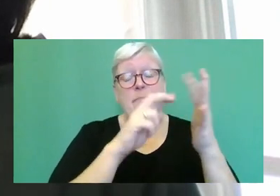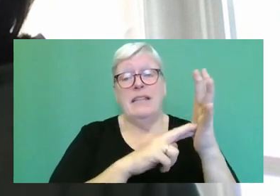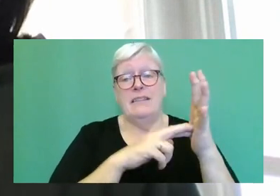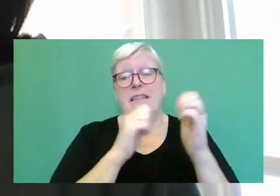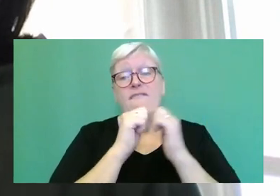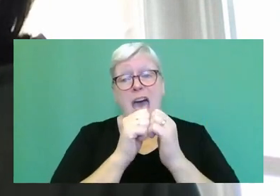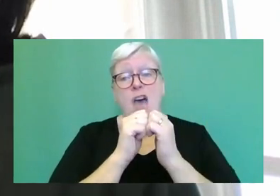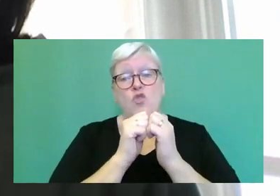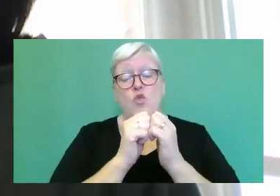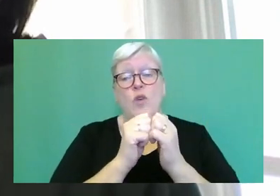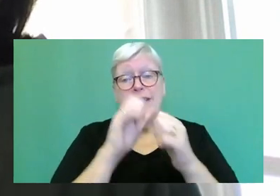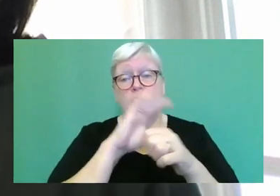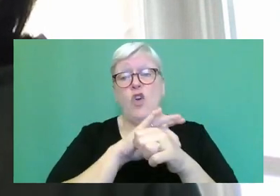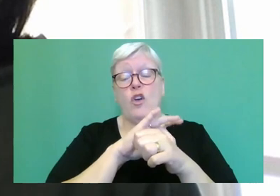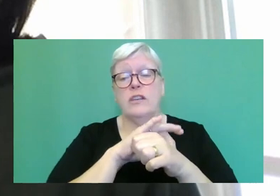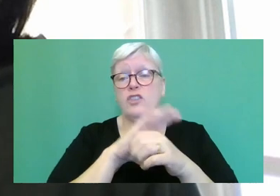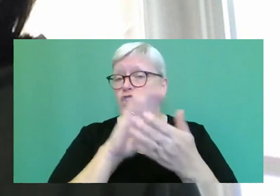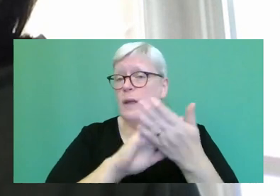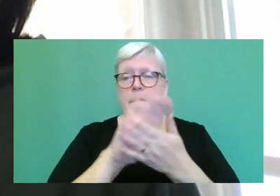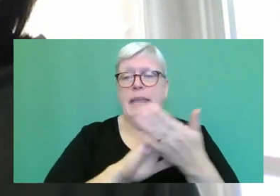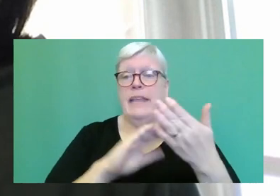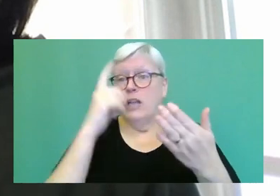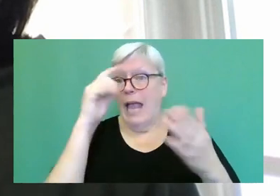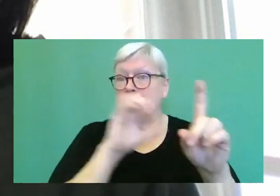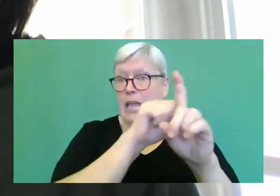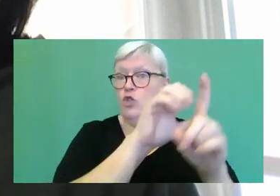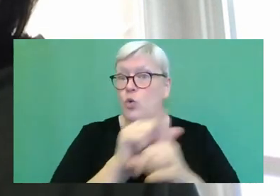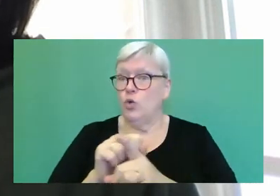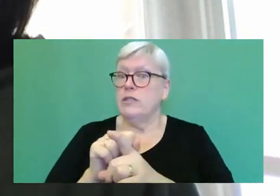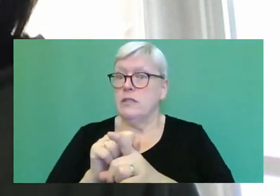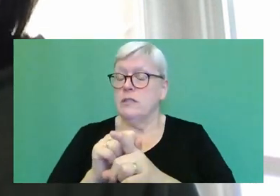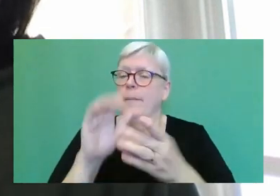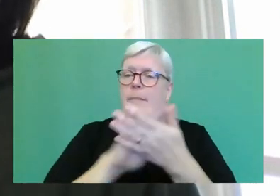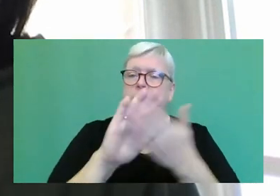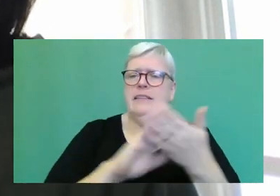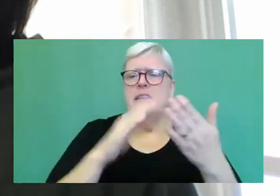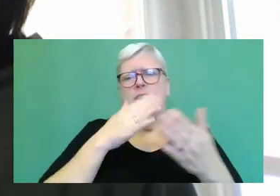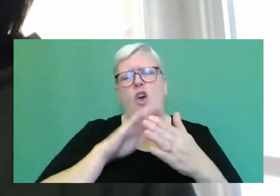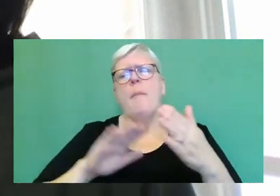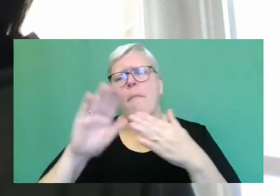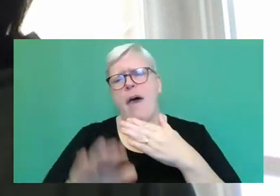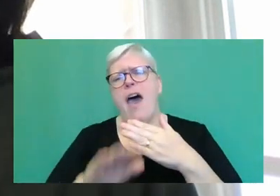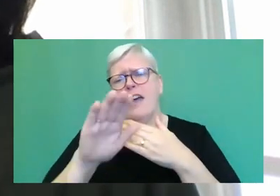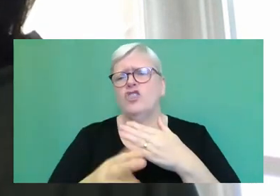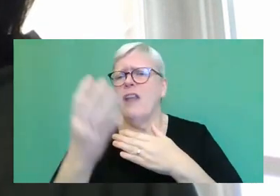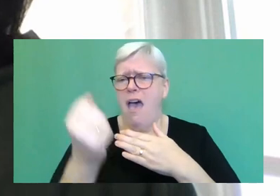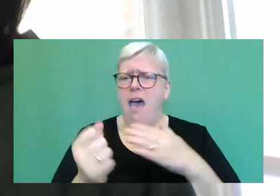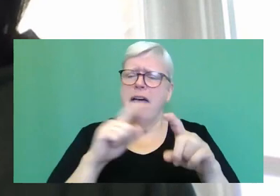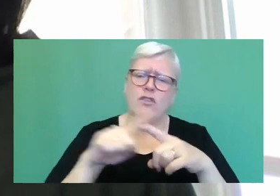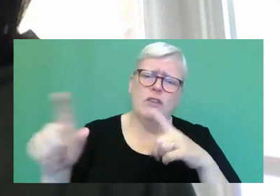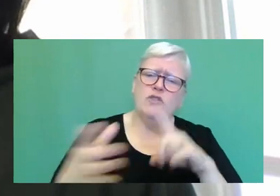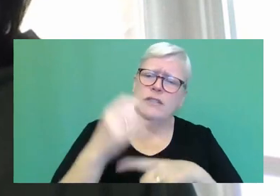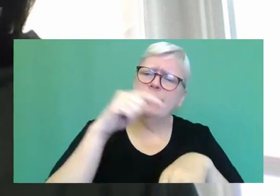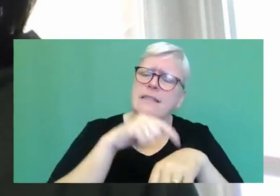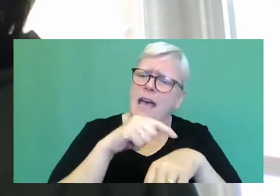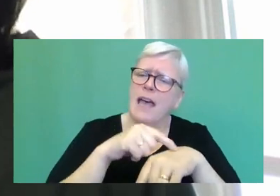that she's good at diagnosing, she is also someone who's compassionate and tries to take the time to really